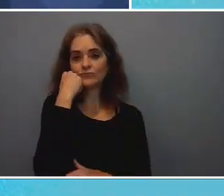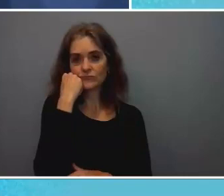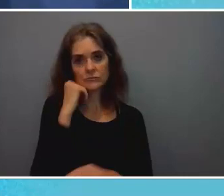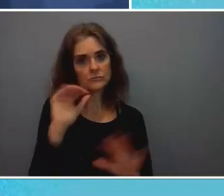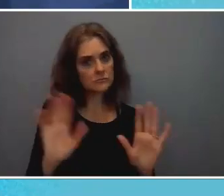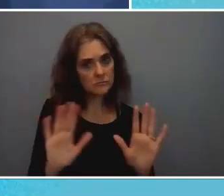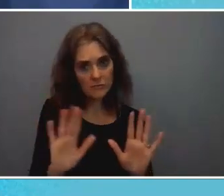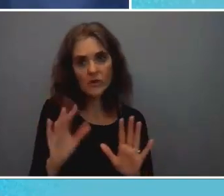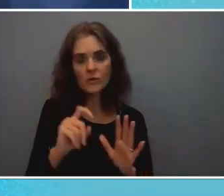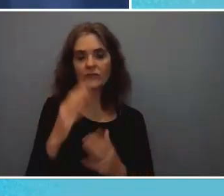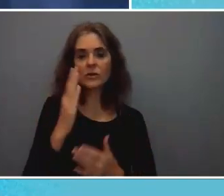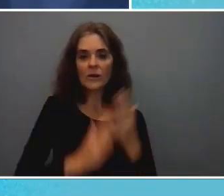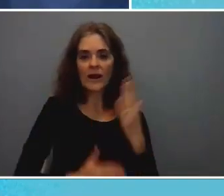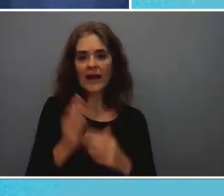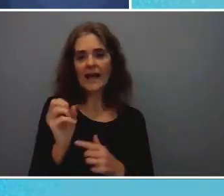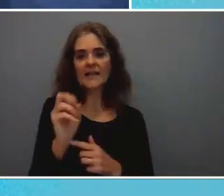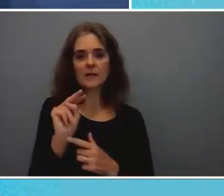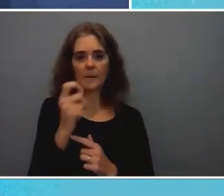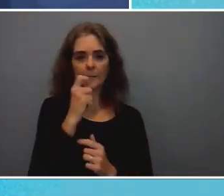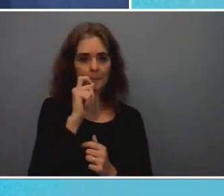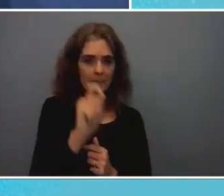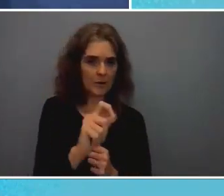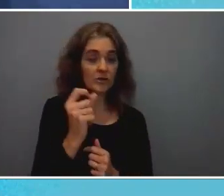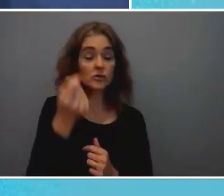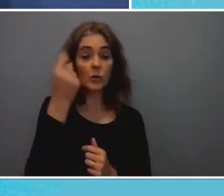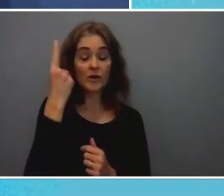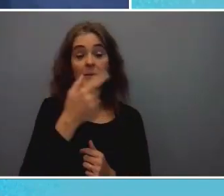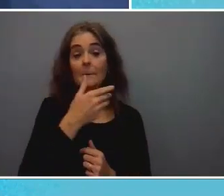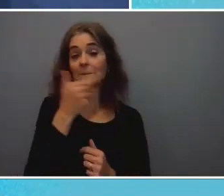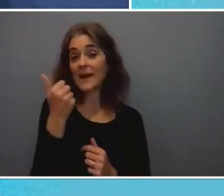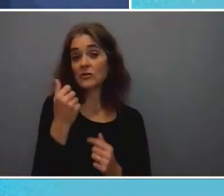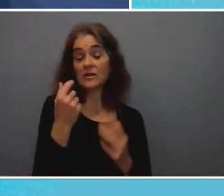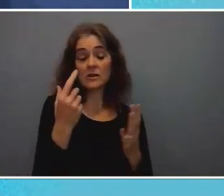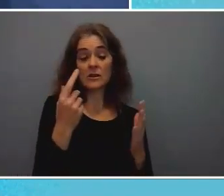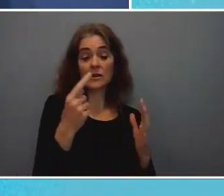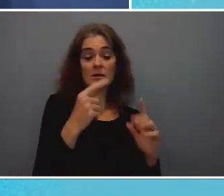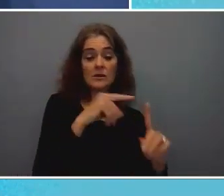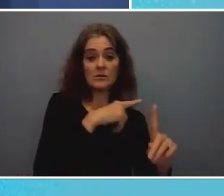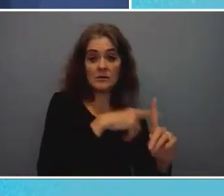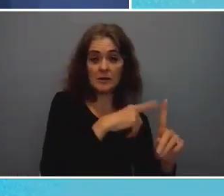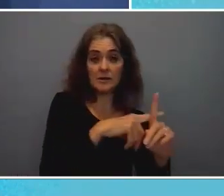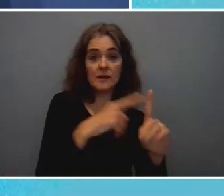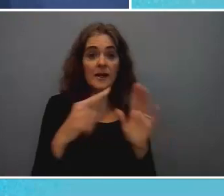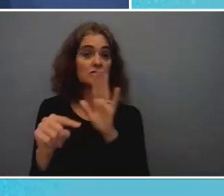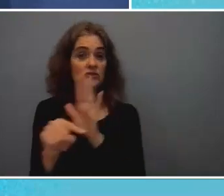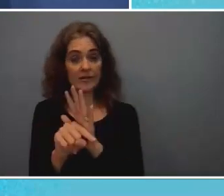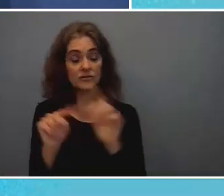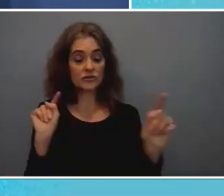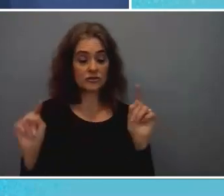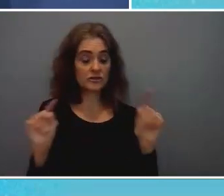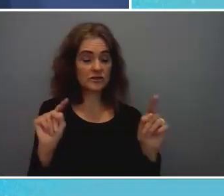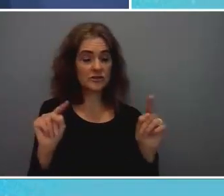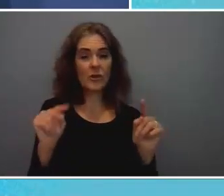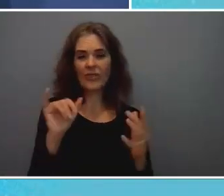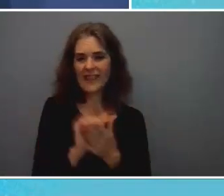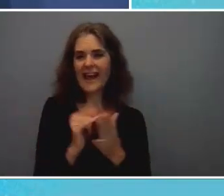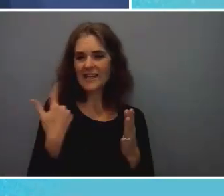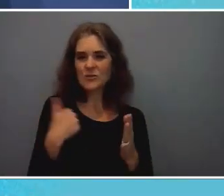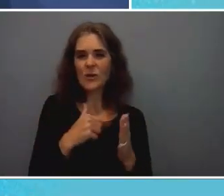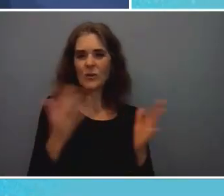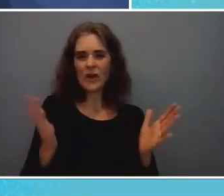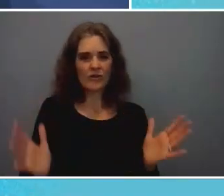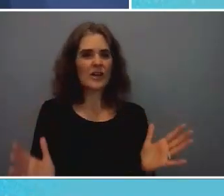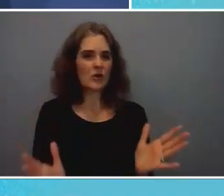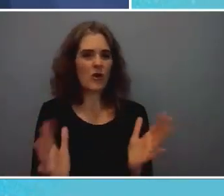to understand what are the potential problems and challenge and opportunities and that's what we're encouraging everybody